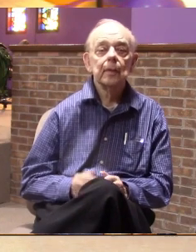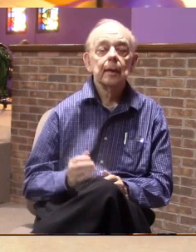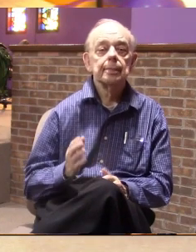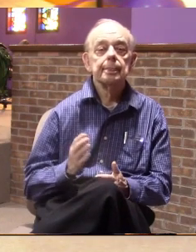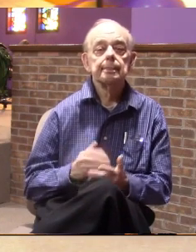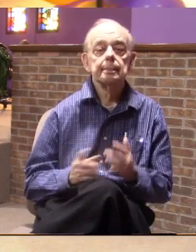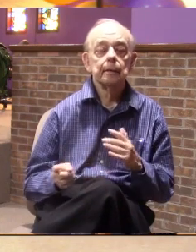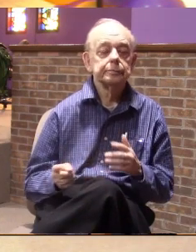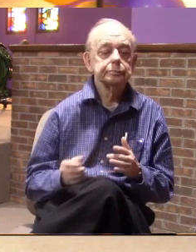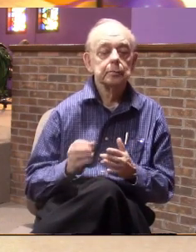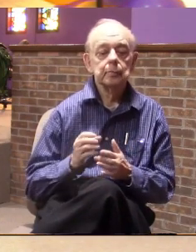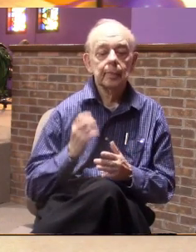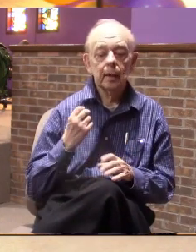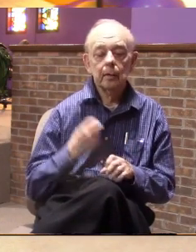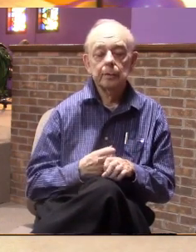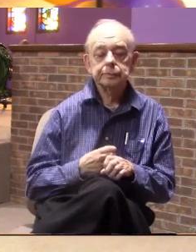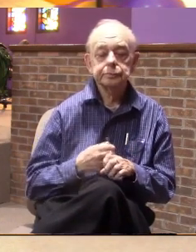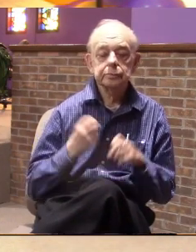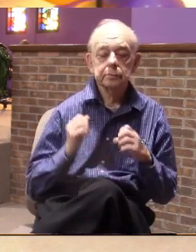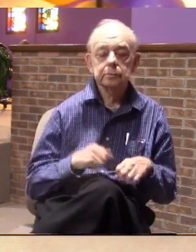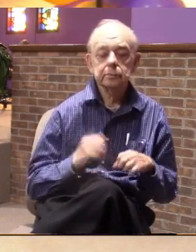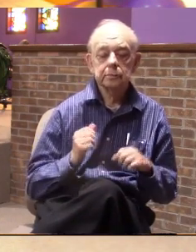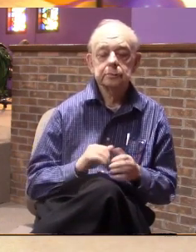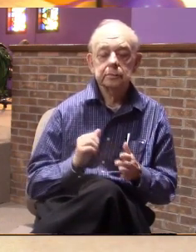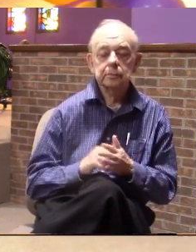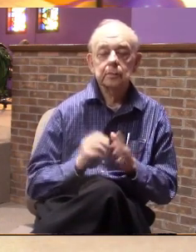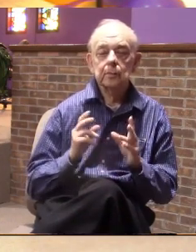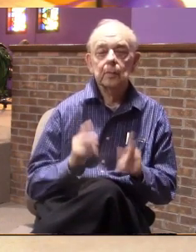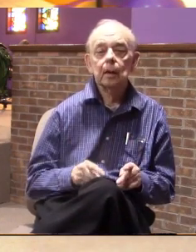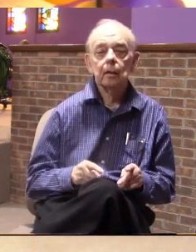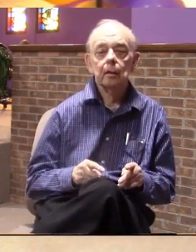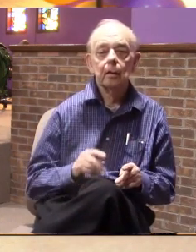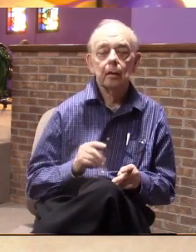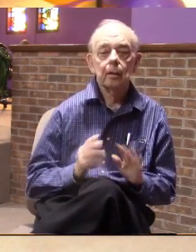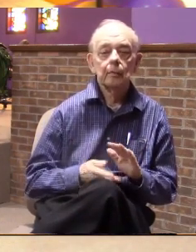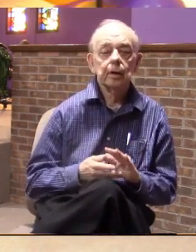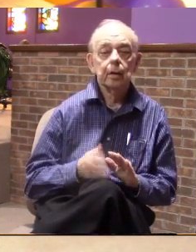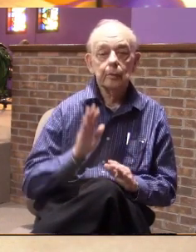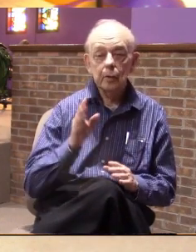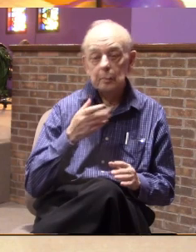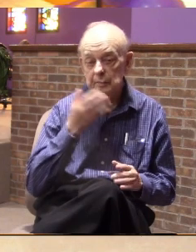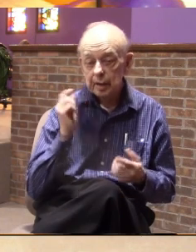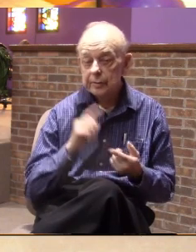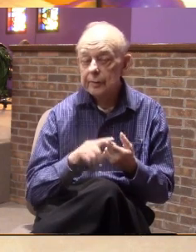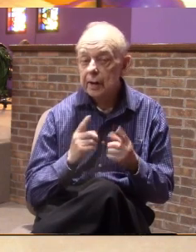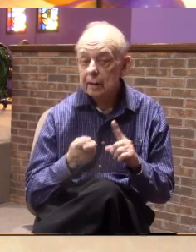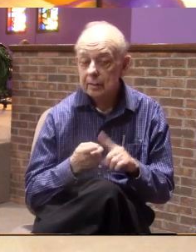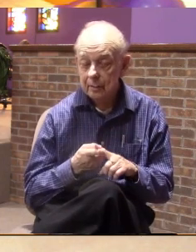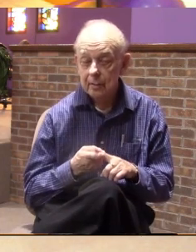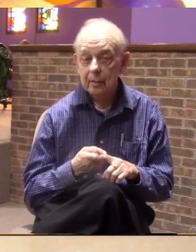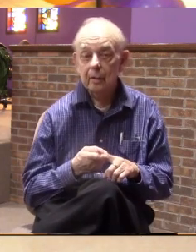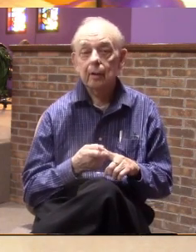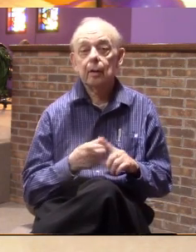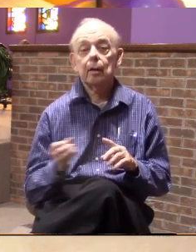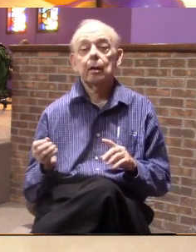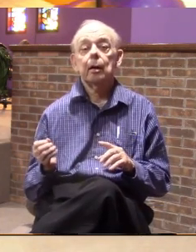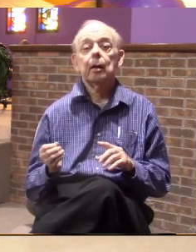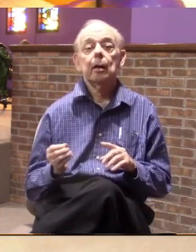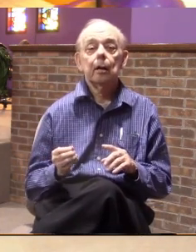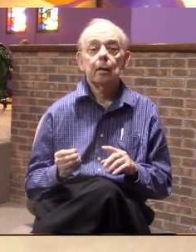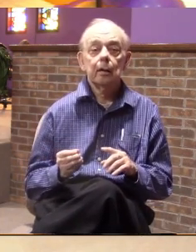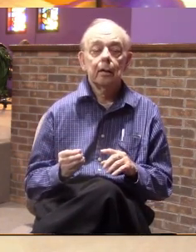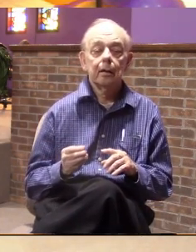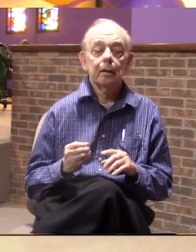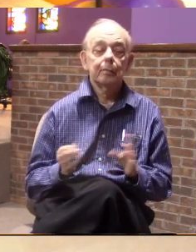Some of the roughest fights you may have had, that person could have become your best friend. Or it could have become